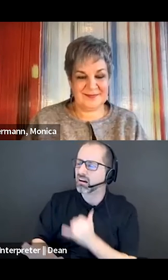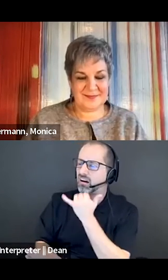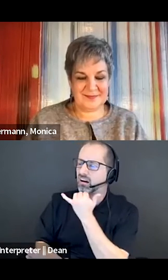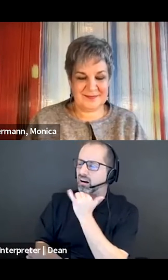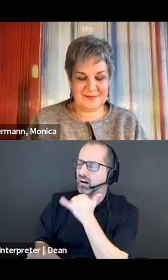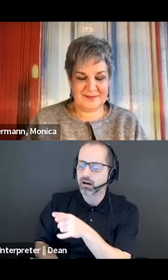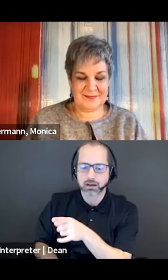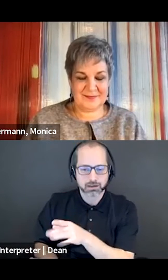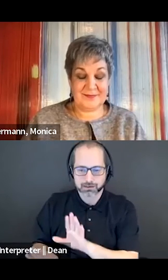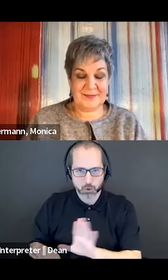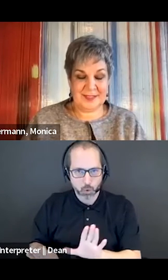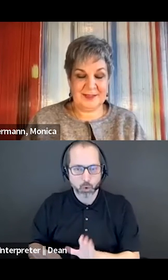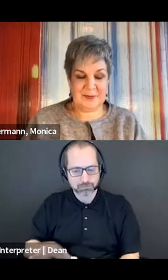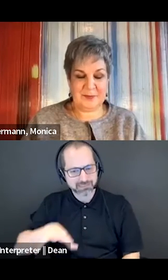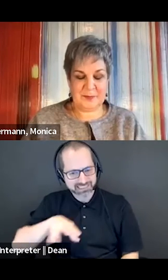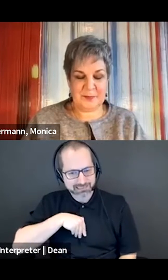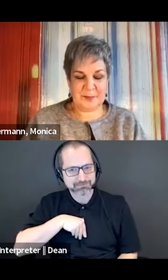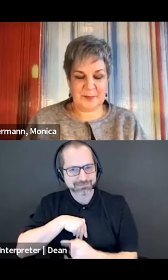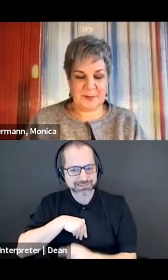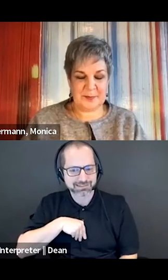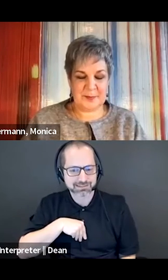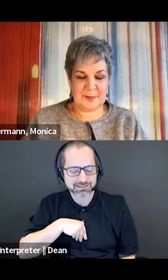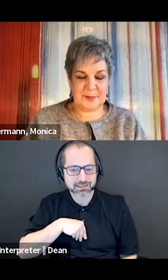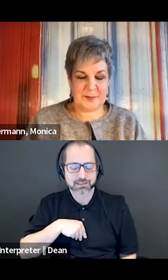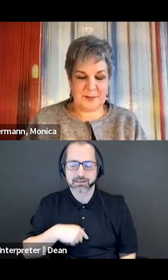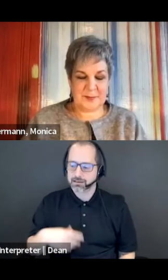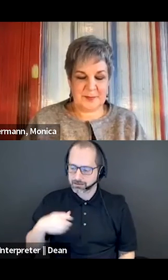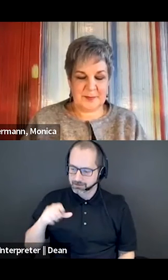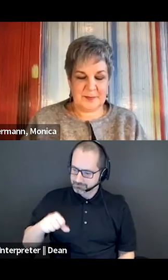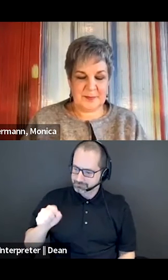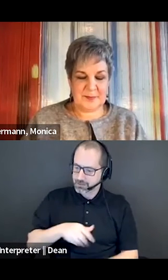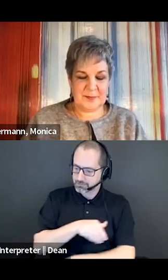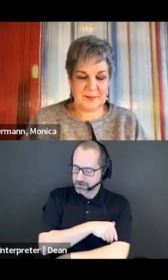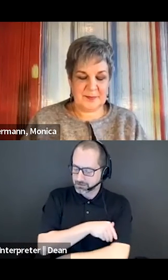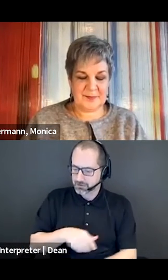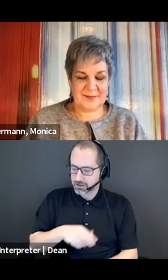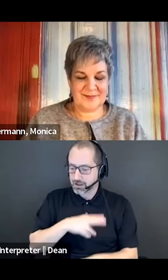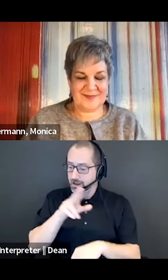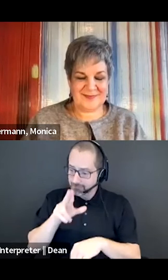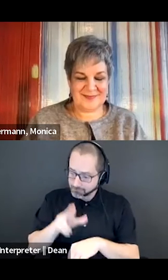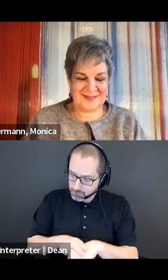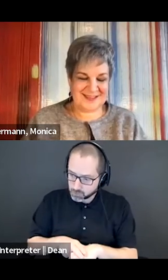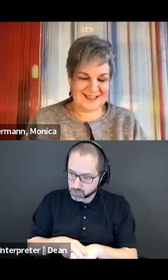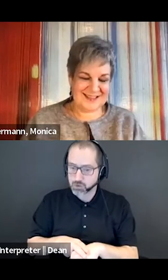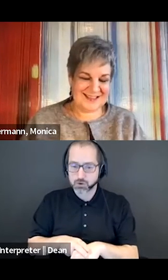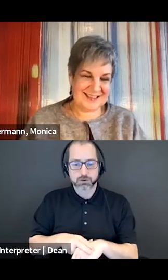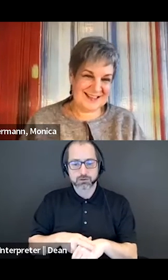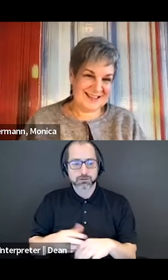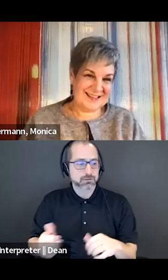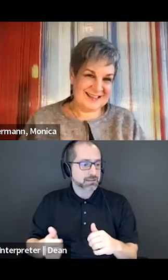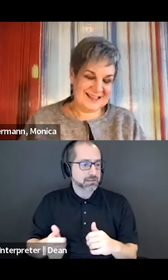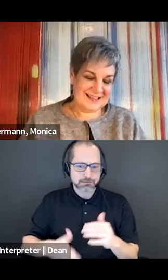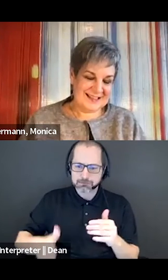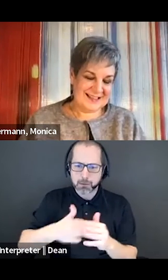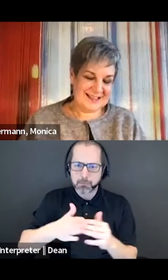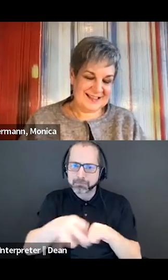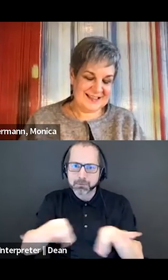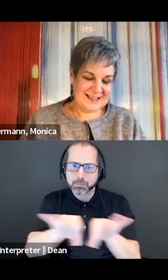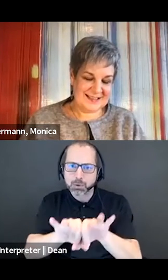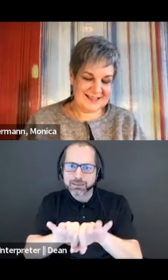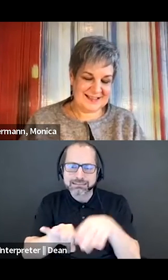Wow, that's powerful. Absolutely. And of course, last but absolutely not least with Sam, any final thoughts?